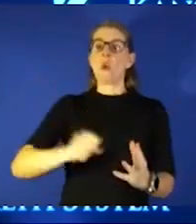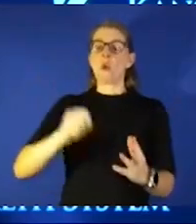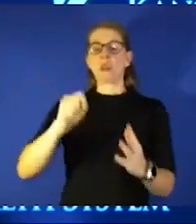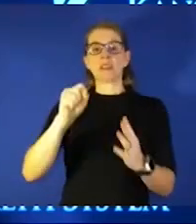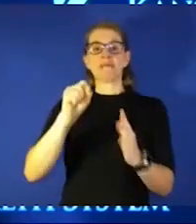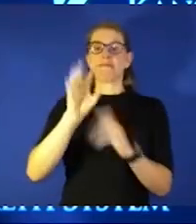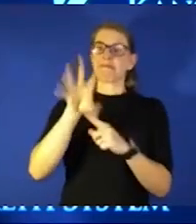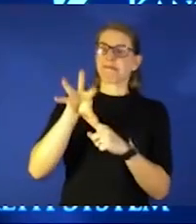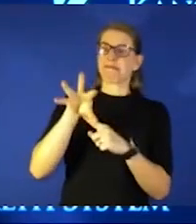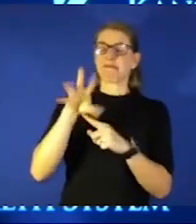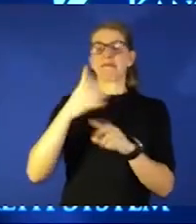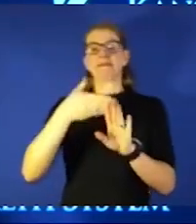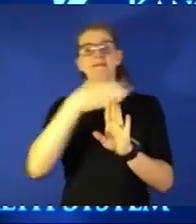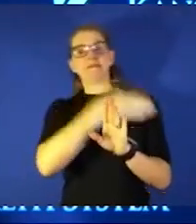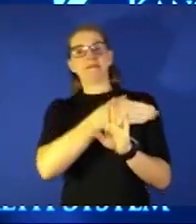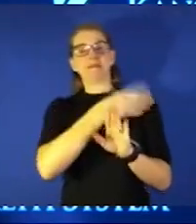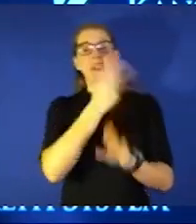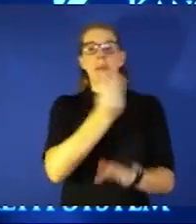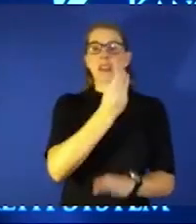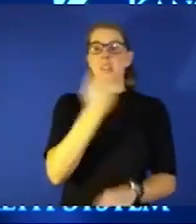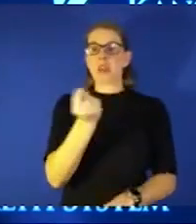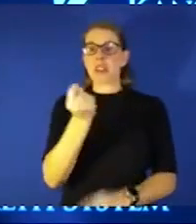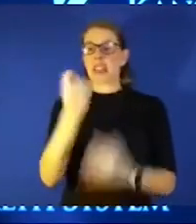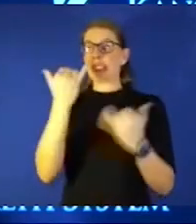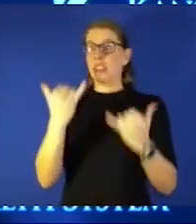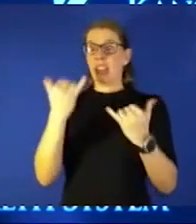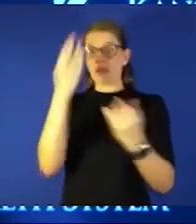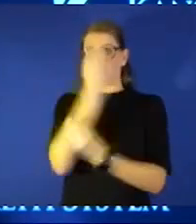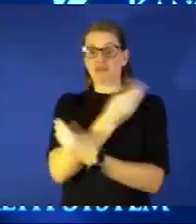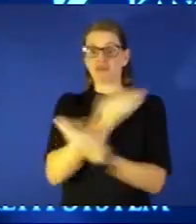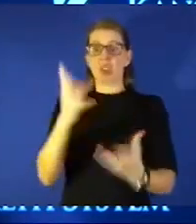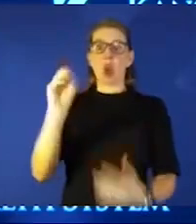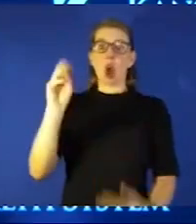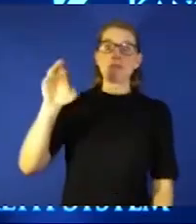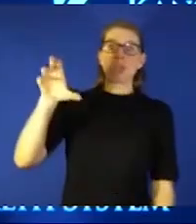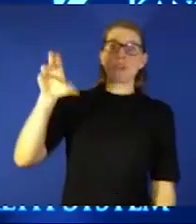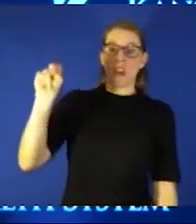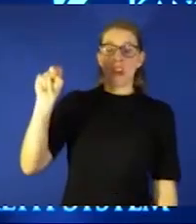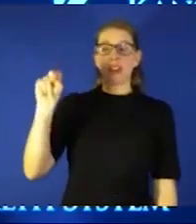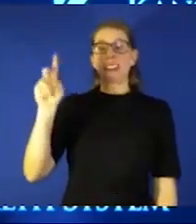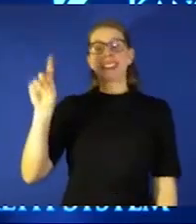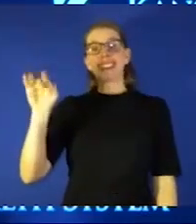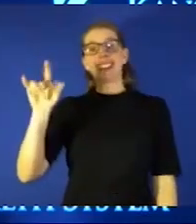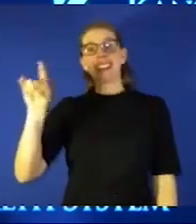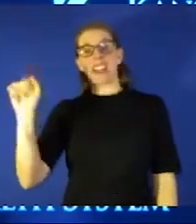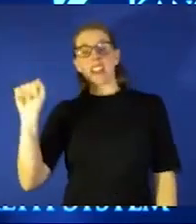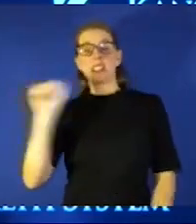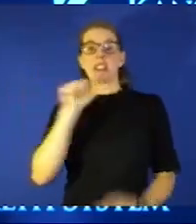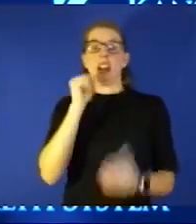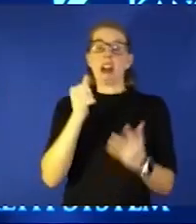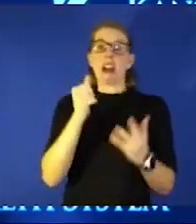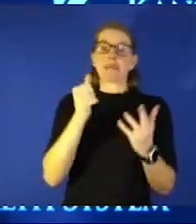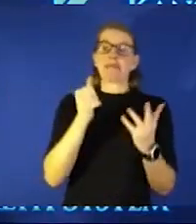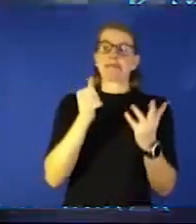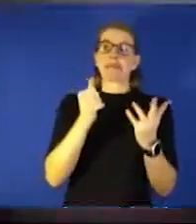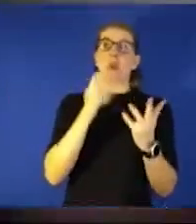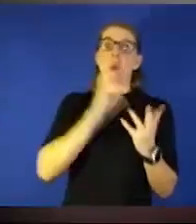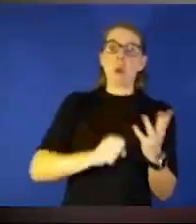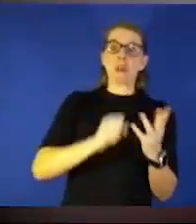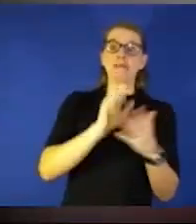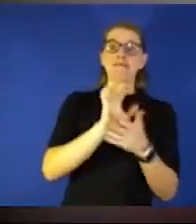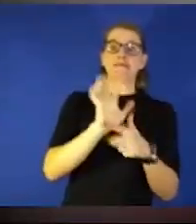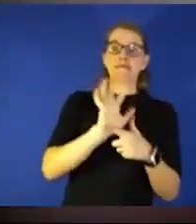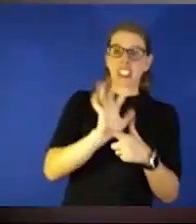on the impact of Omicron and Delta we're not doing the repeat episode we're doing the now episode so today is now